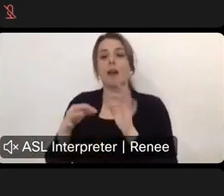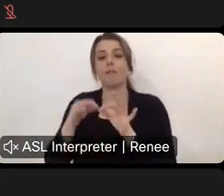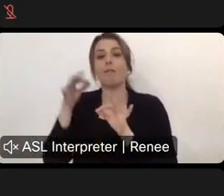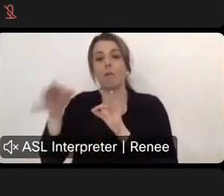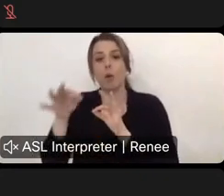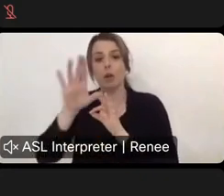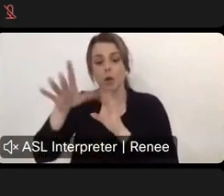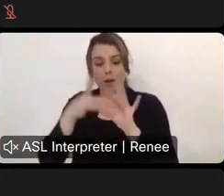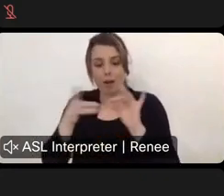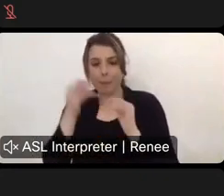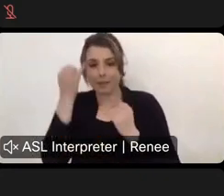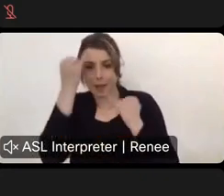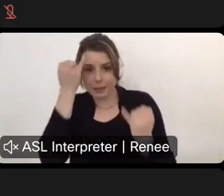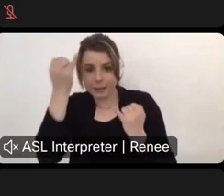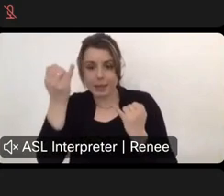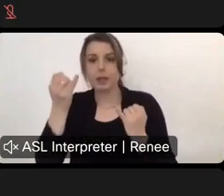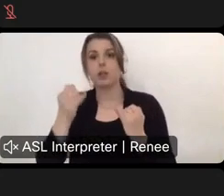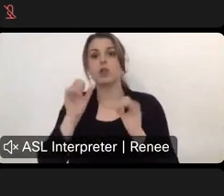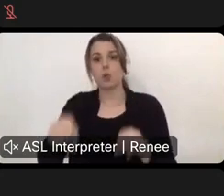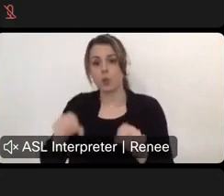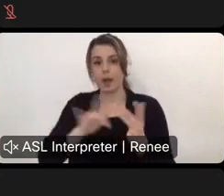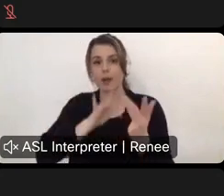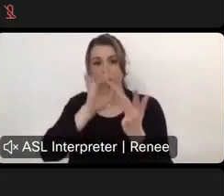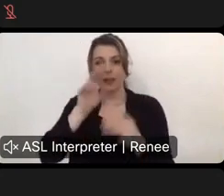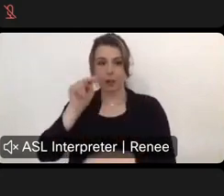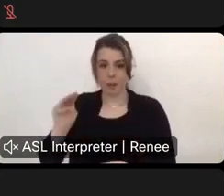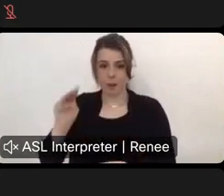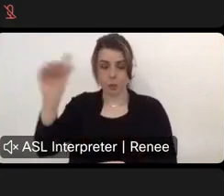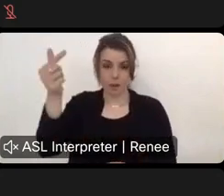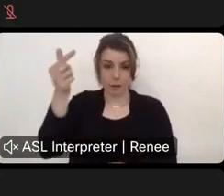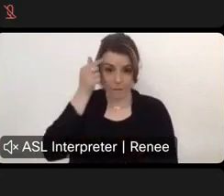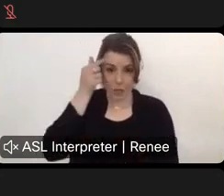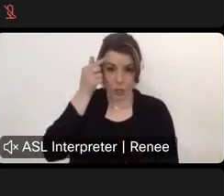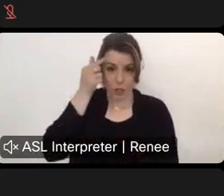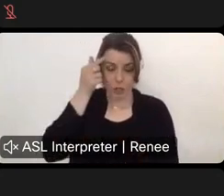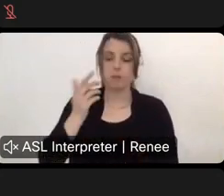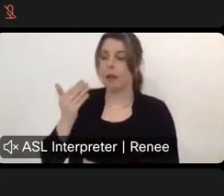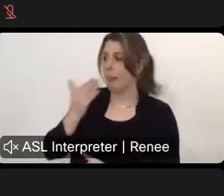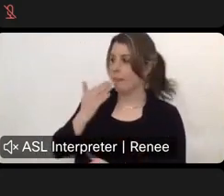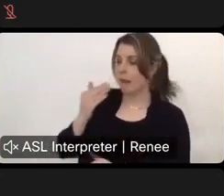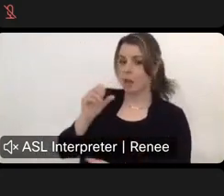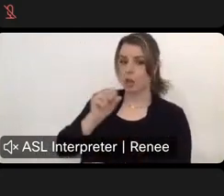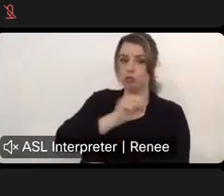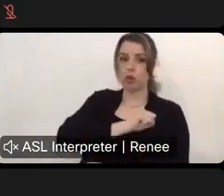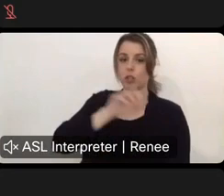parks. You can contact your New Mexico governor. Uh, thank you sergeant McKay.